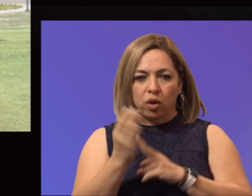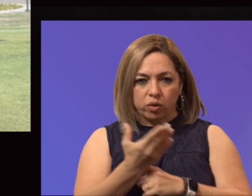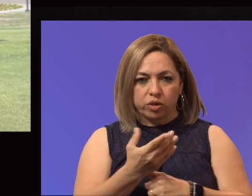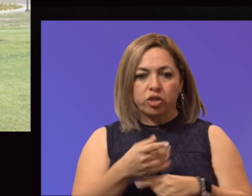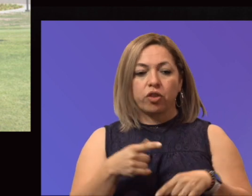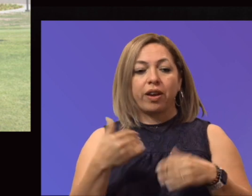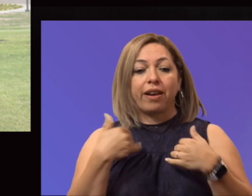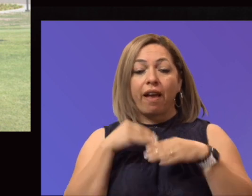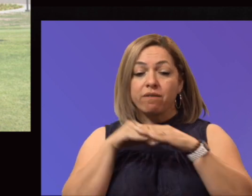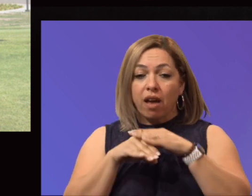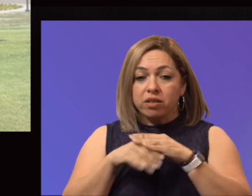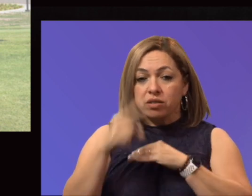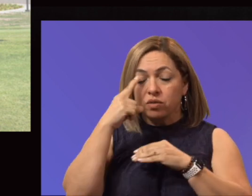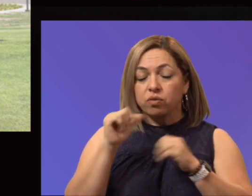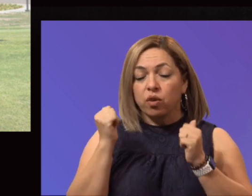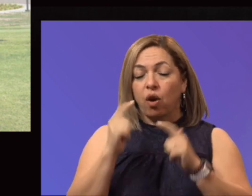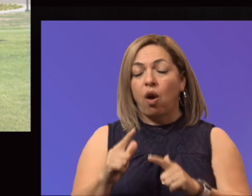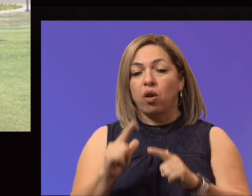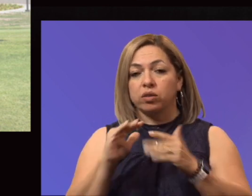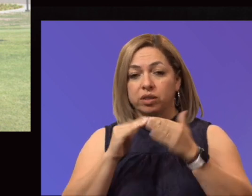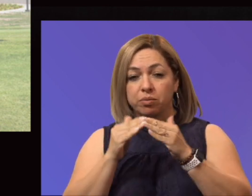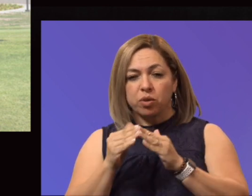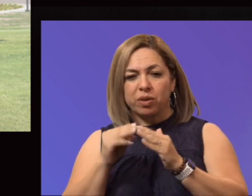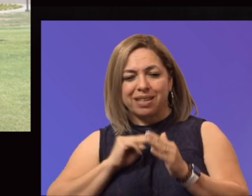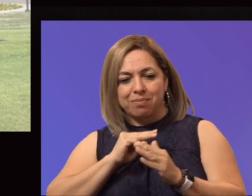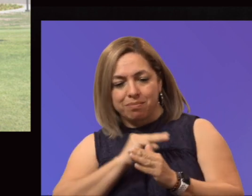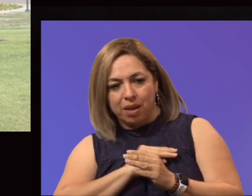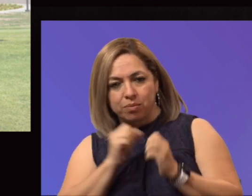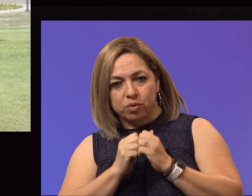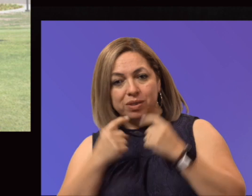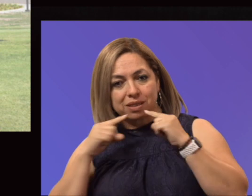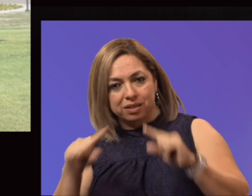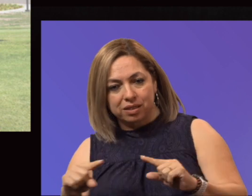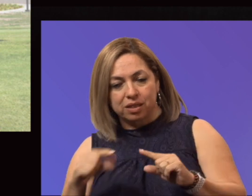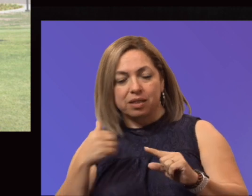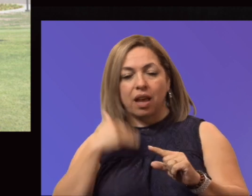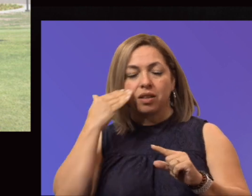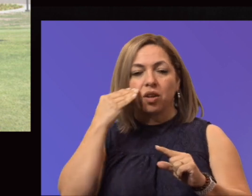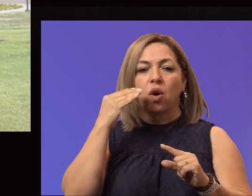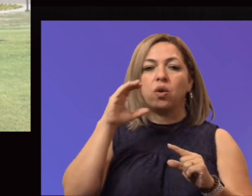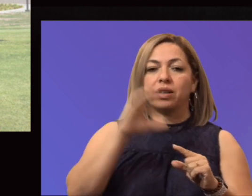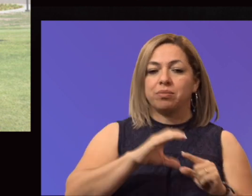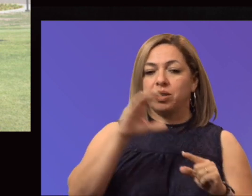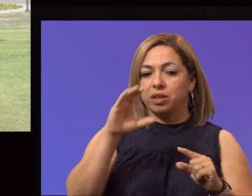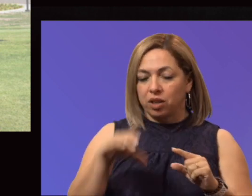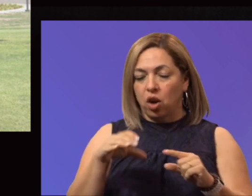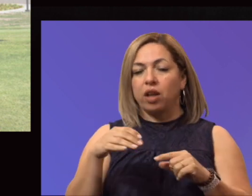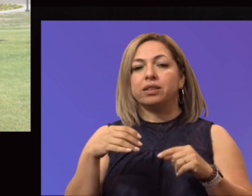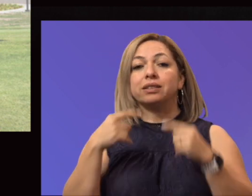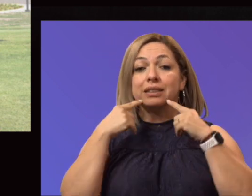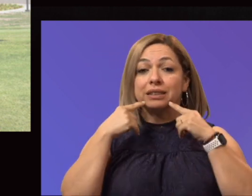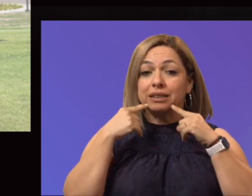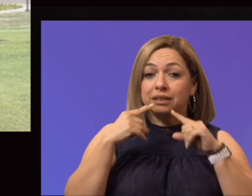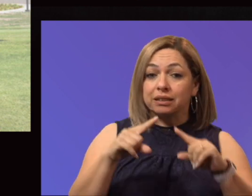all community members, but access with success. I know that community colleges have shifted to a success agenda. I want to make sure that